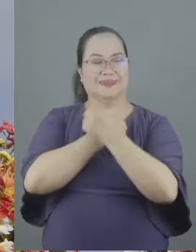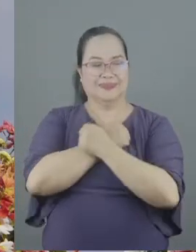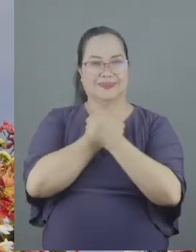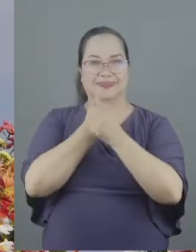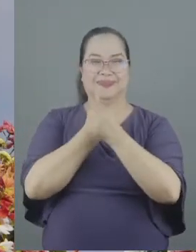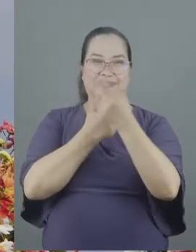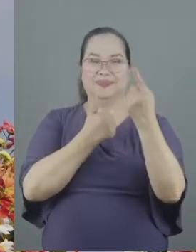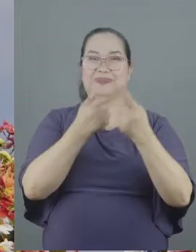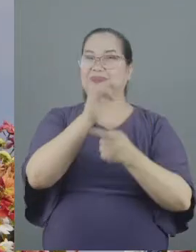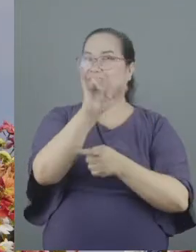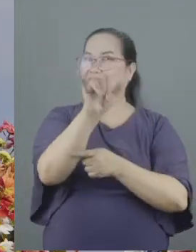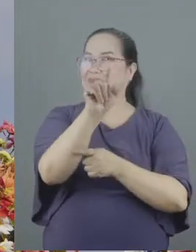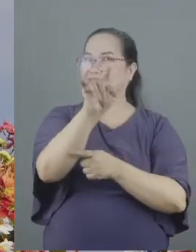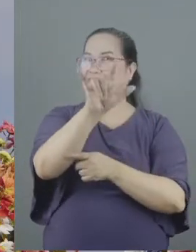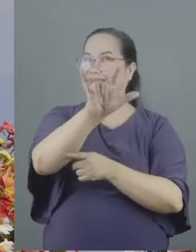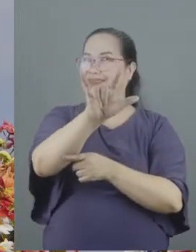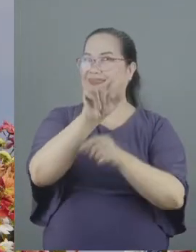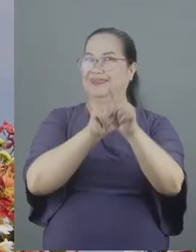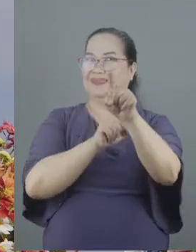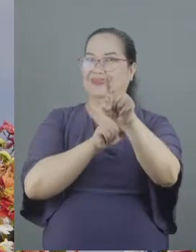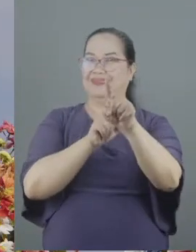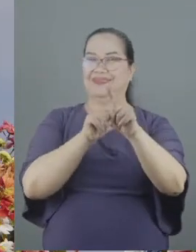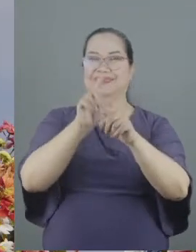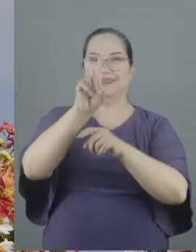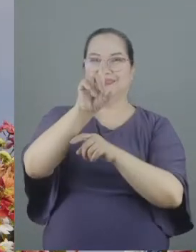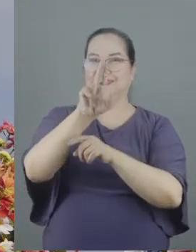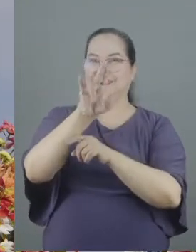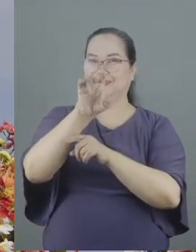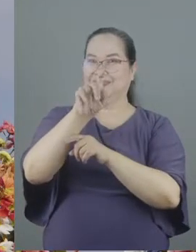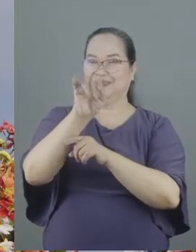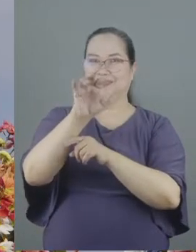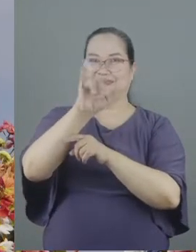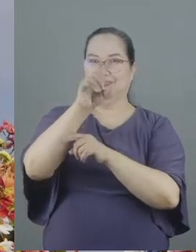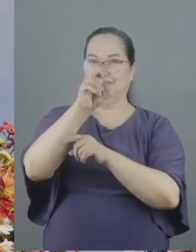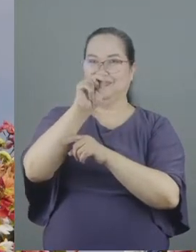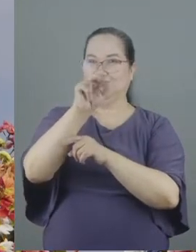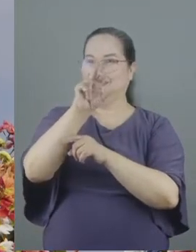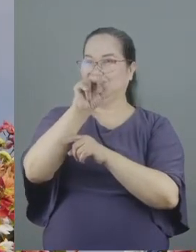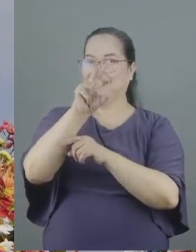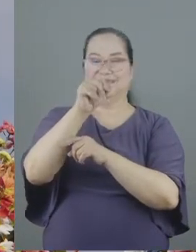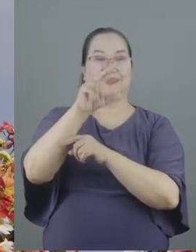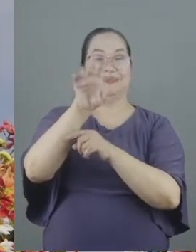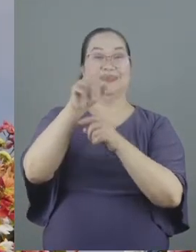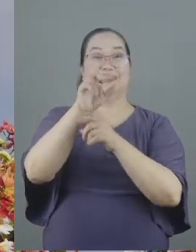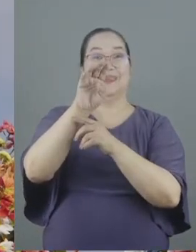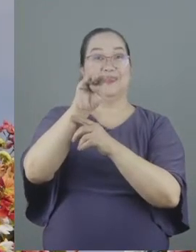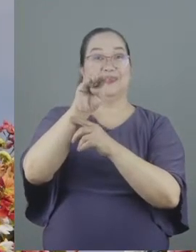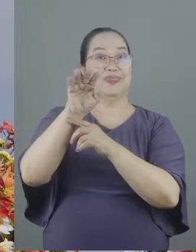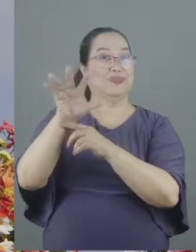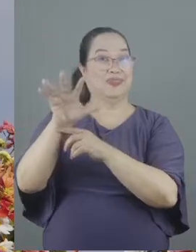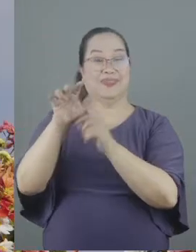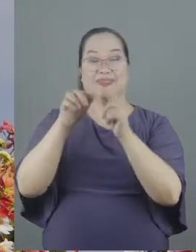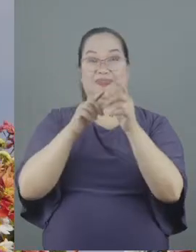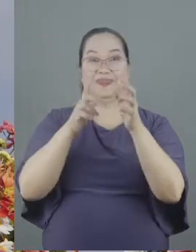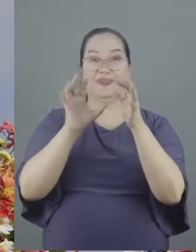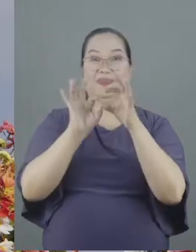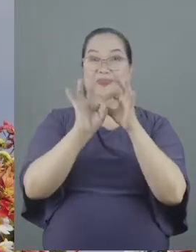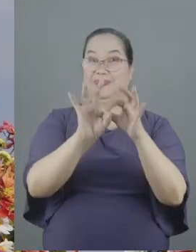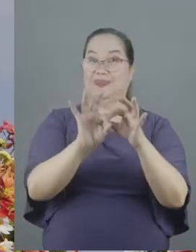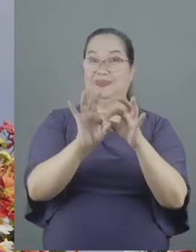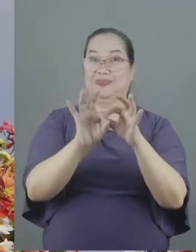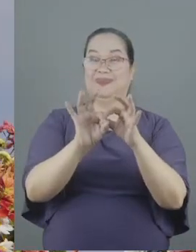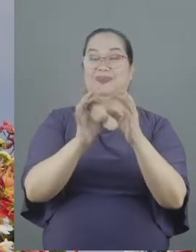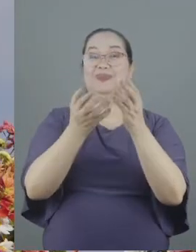as I have loved you that's in Deuteronomy 6 that's in John 13 34 to 35 bear one